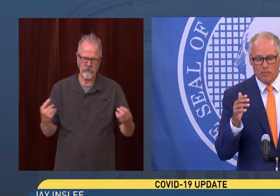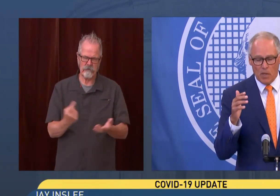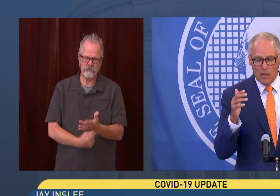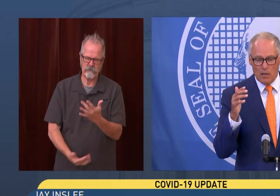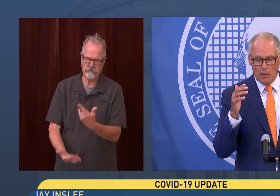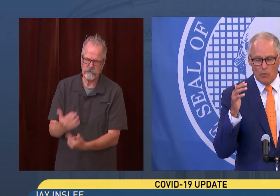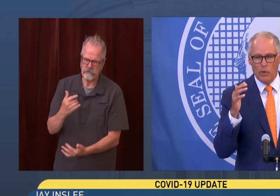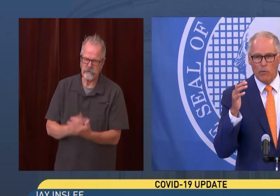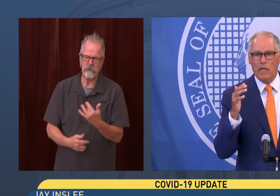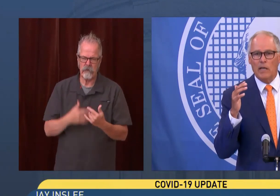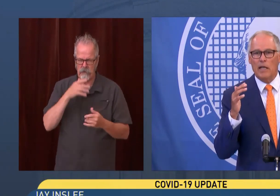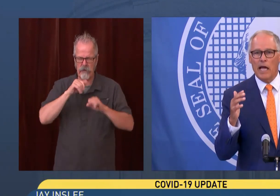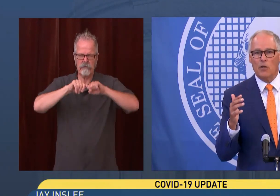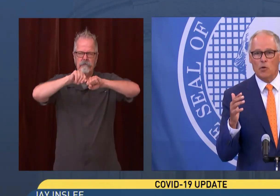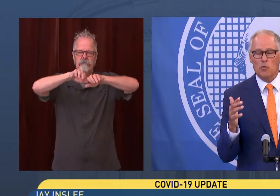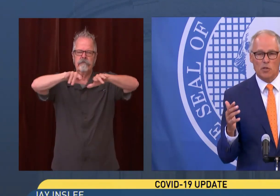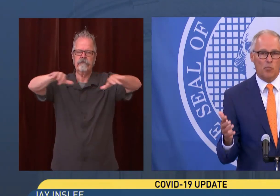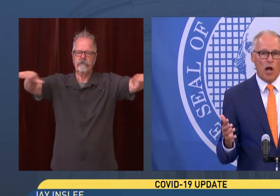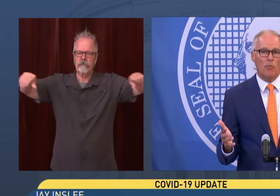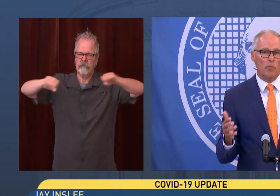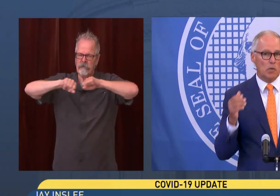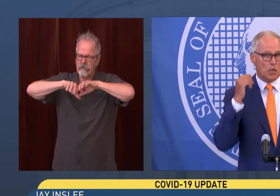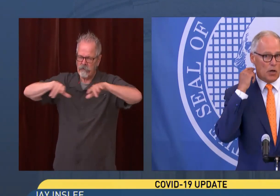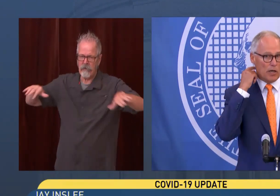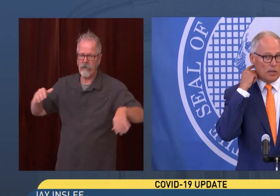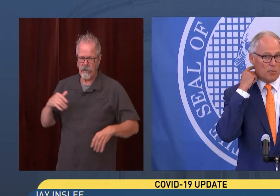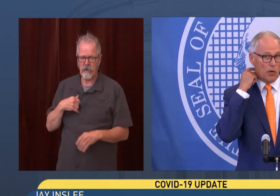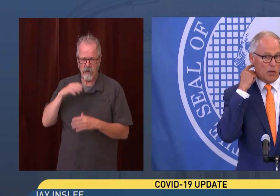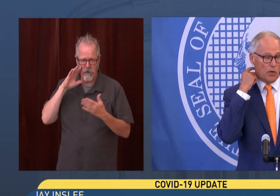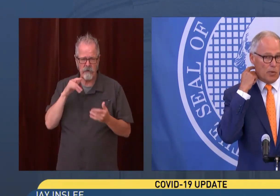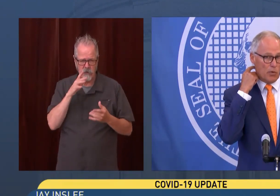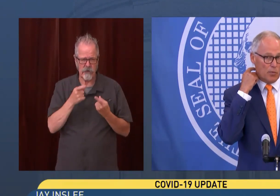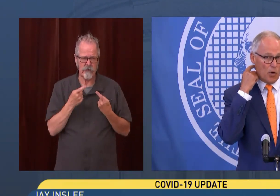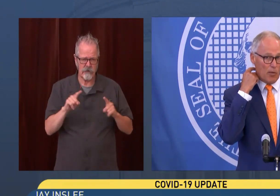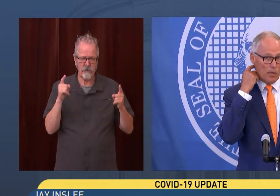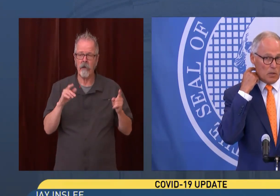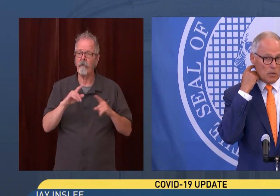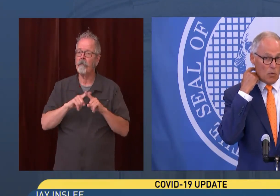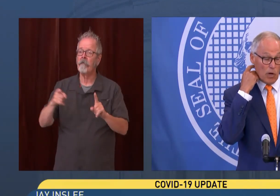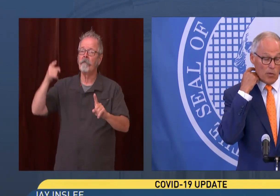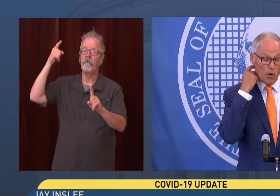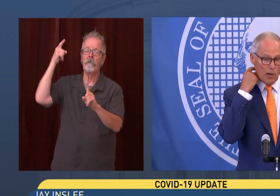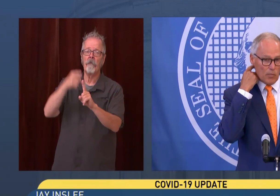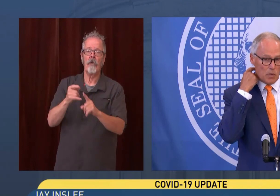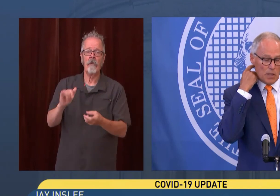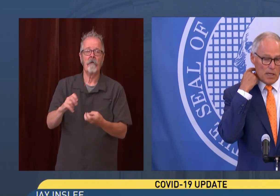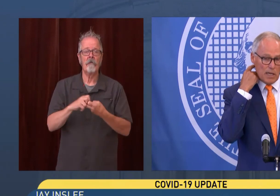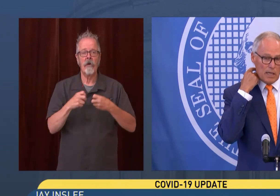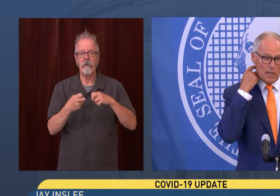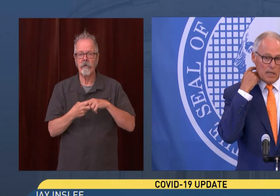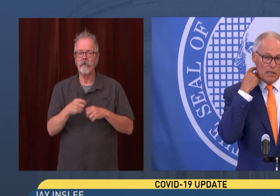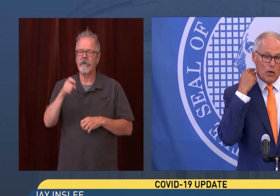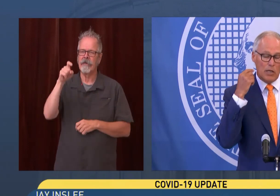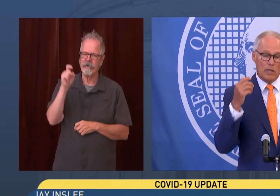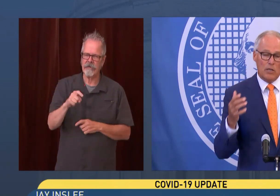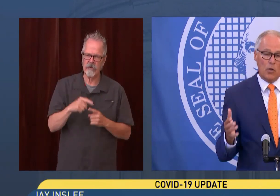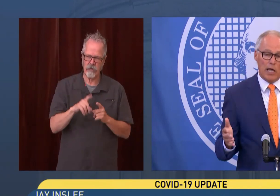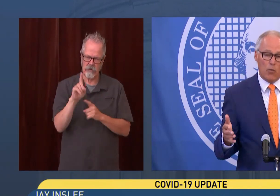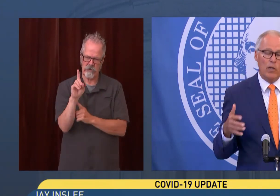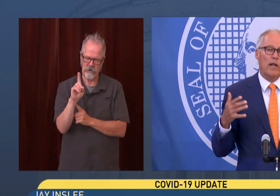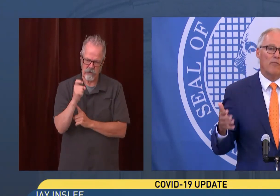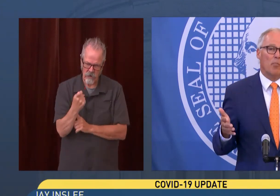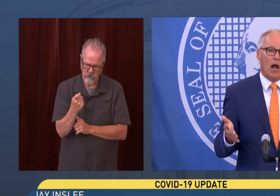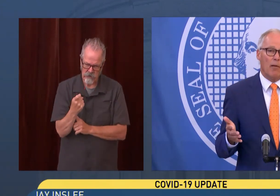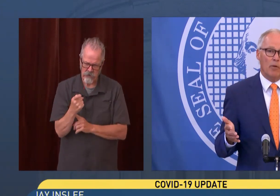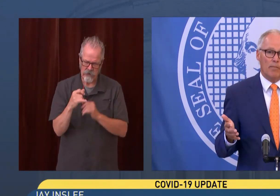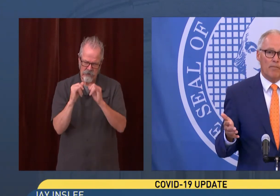for this. We need to diagnose what the problem is here. It's pretty clear to me what the problem is, or one of the problems. You know, you go